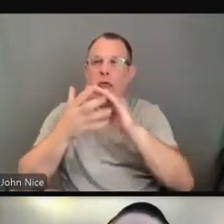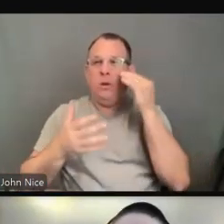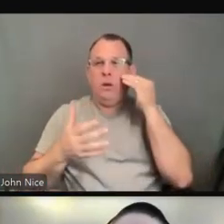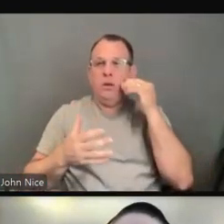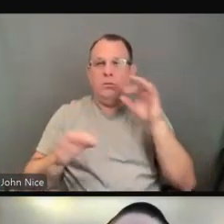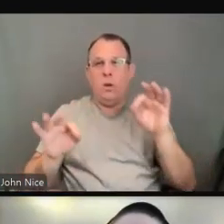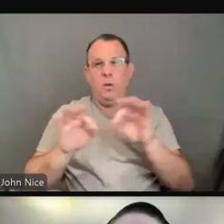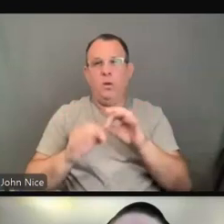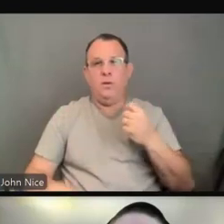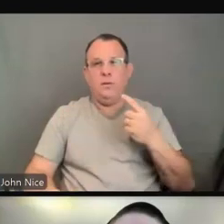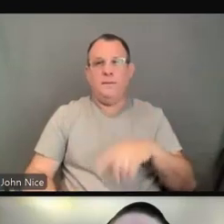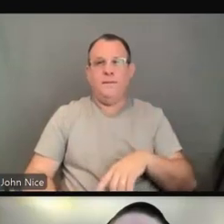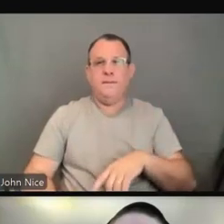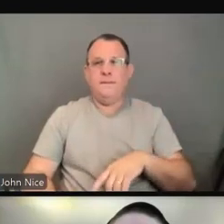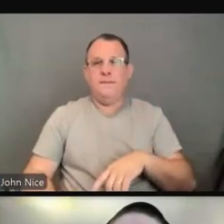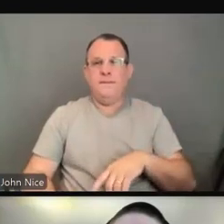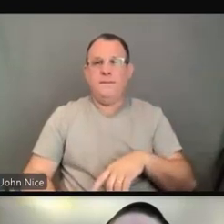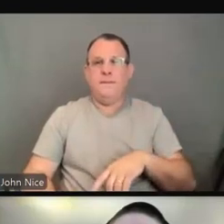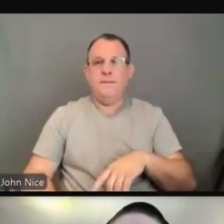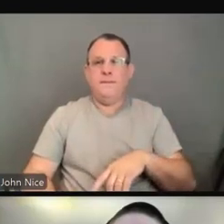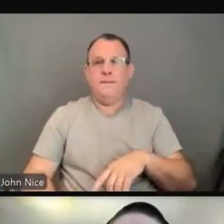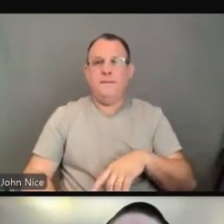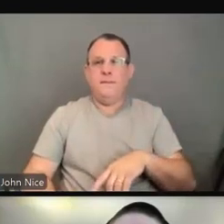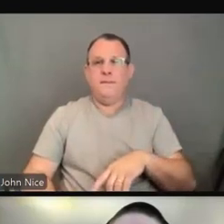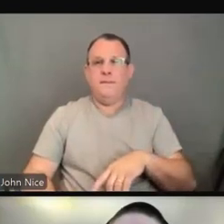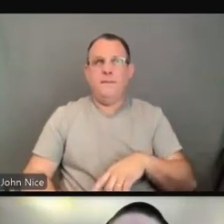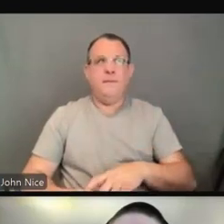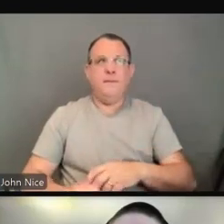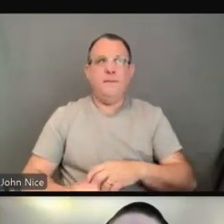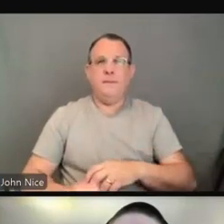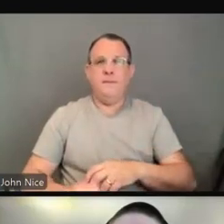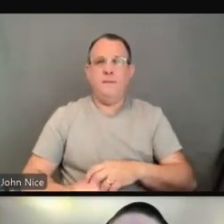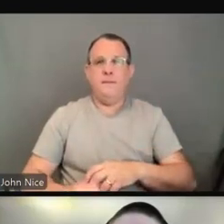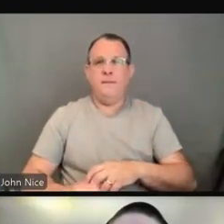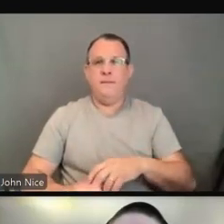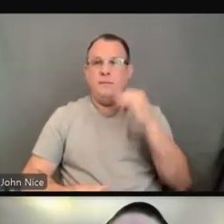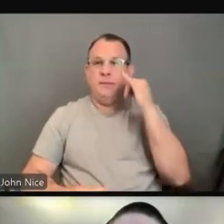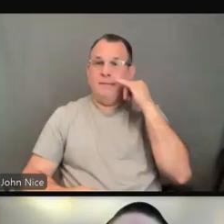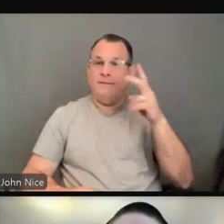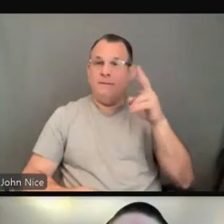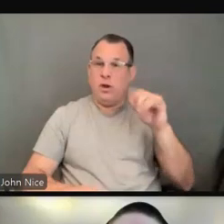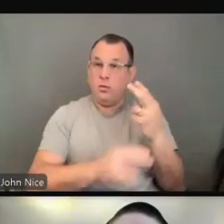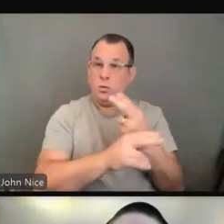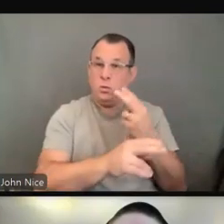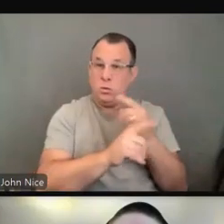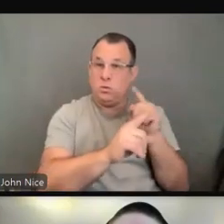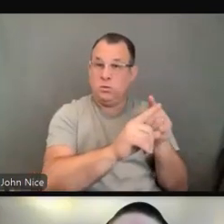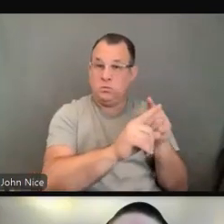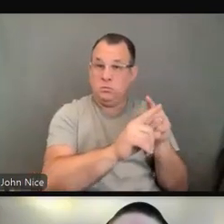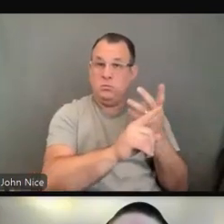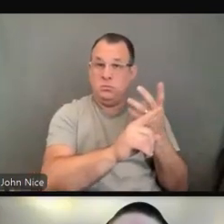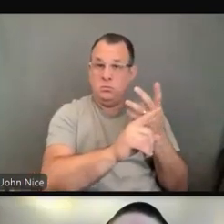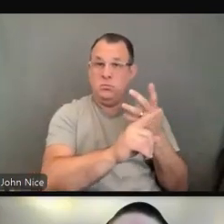communication. Also, if VRI is chosen, it must be providing a sharp